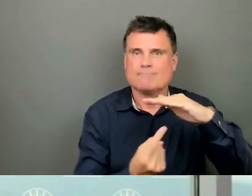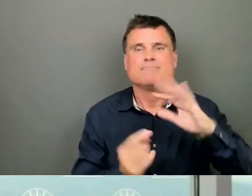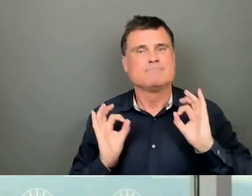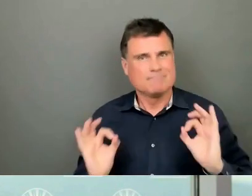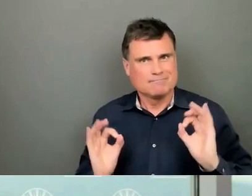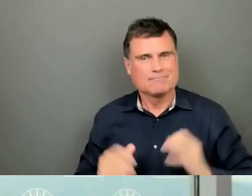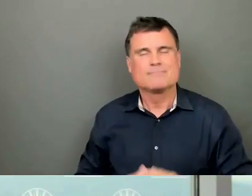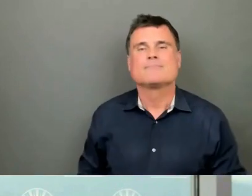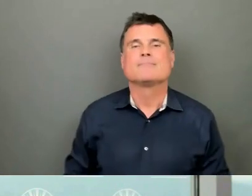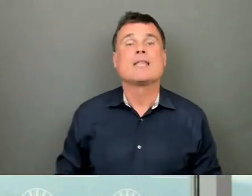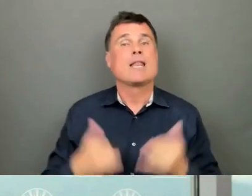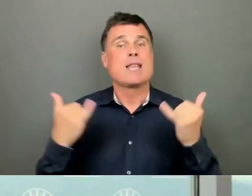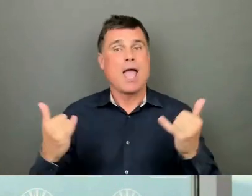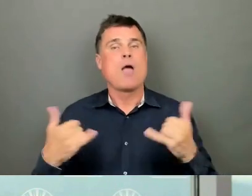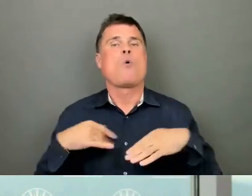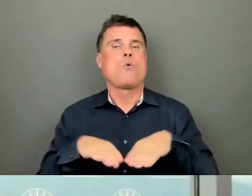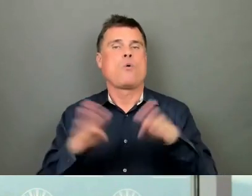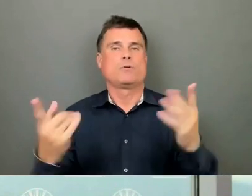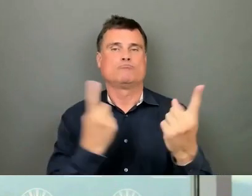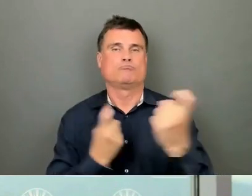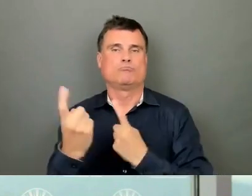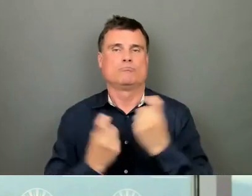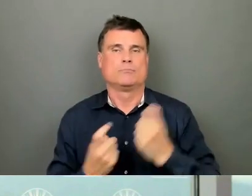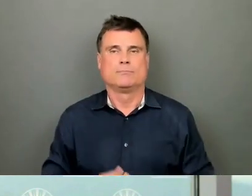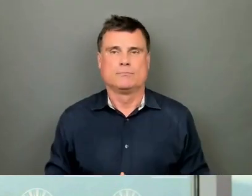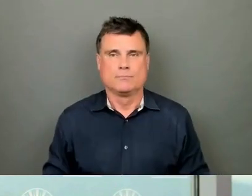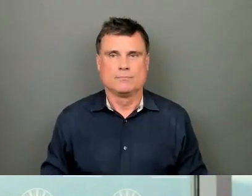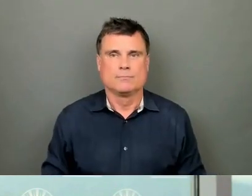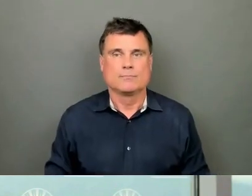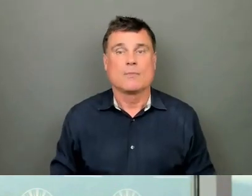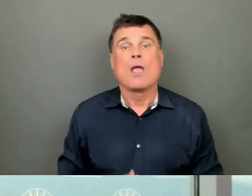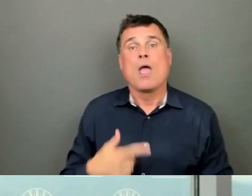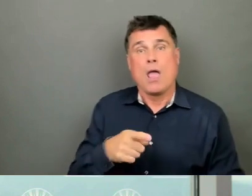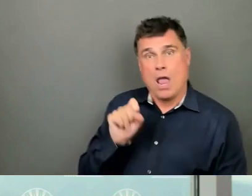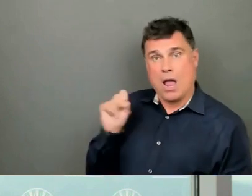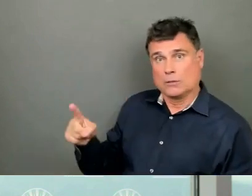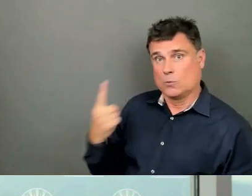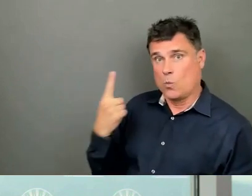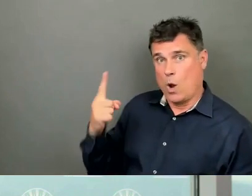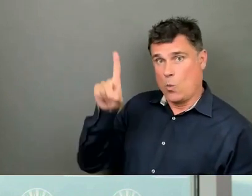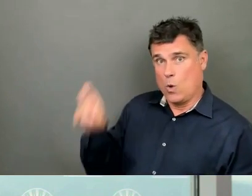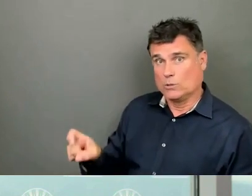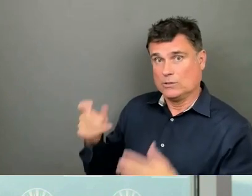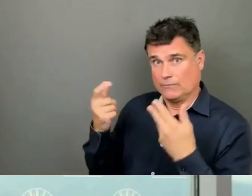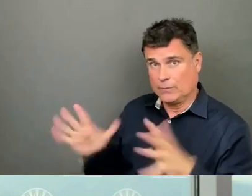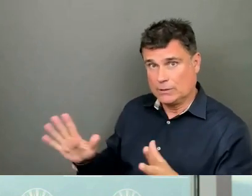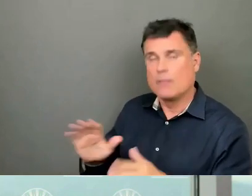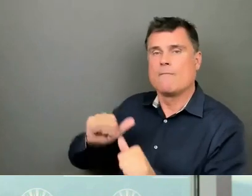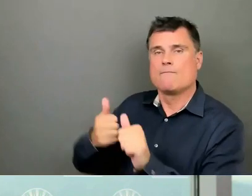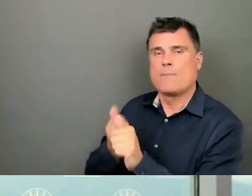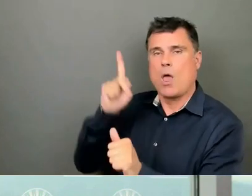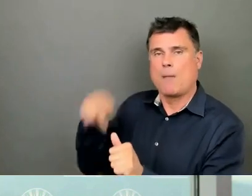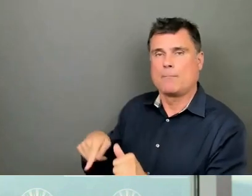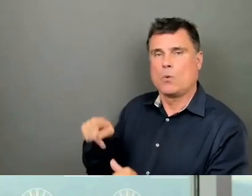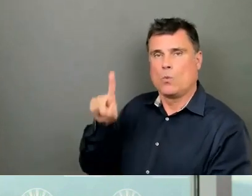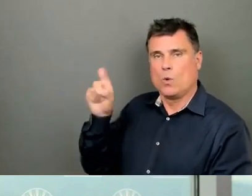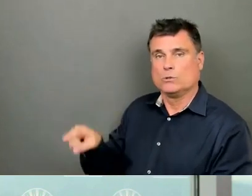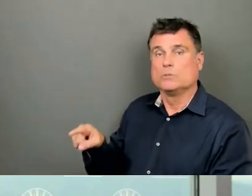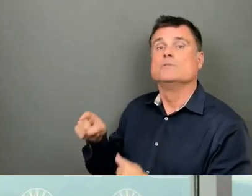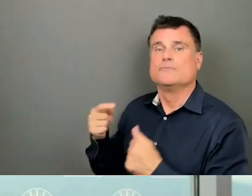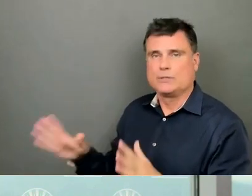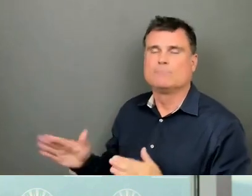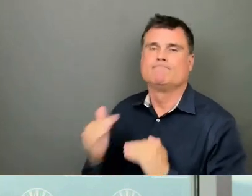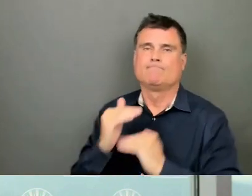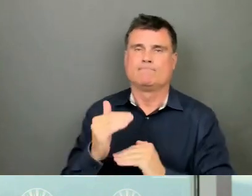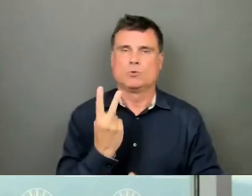As a reminder, to media on the phone, please press star one to enter a queue. That's star one to ask a question. You will be limited to one